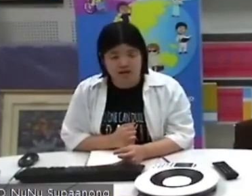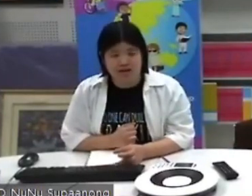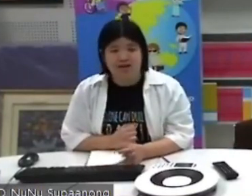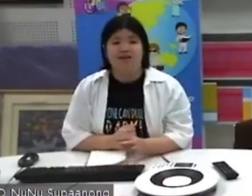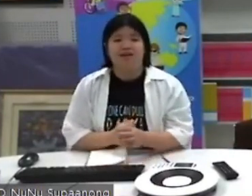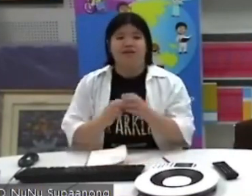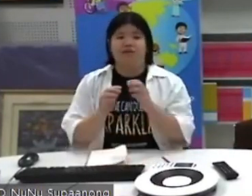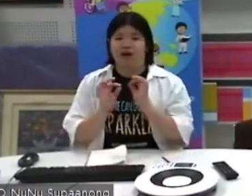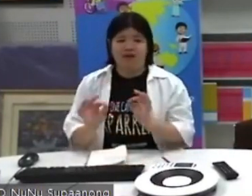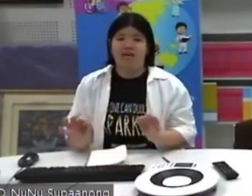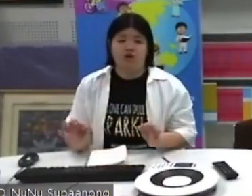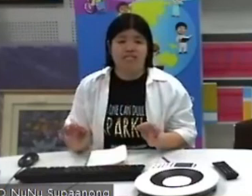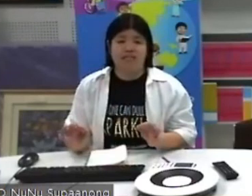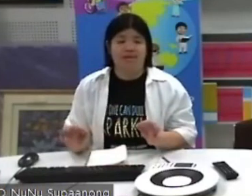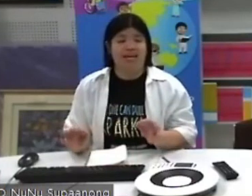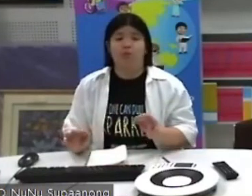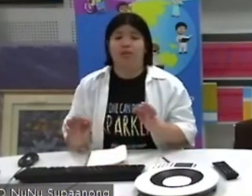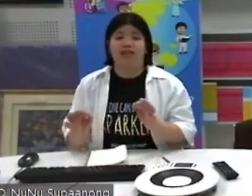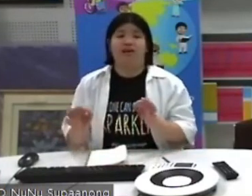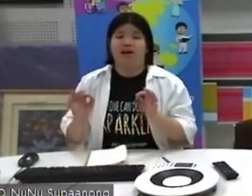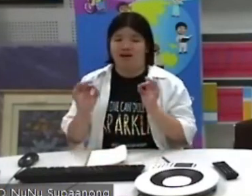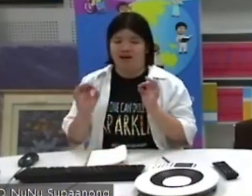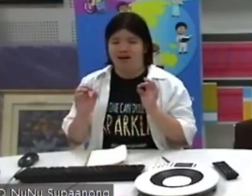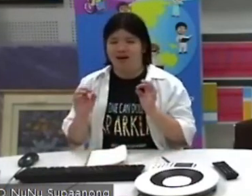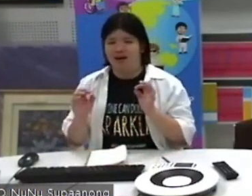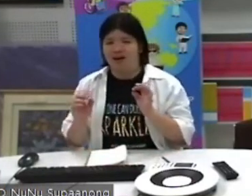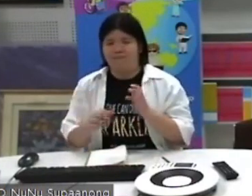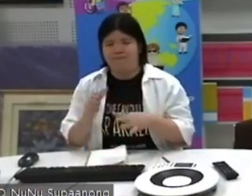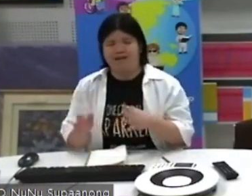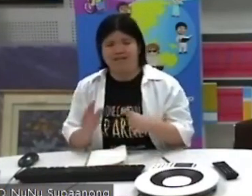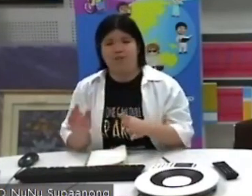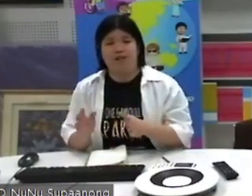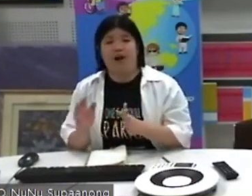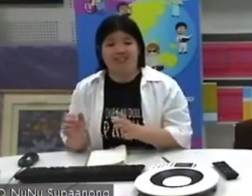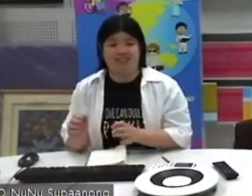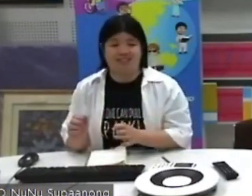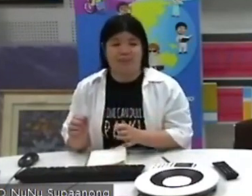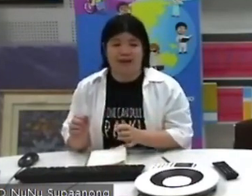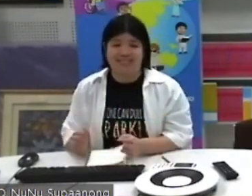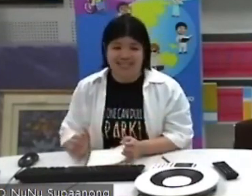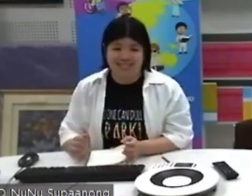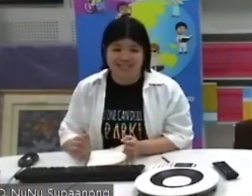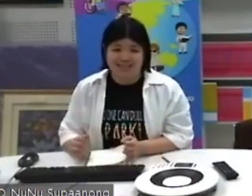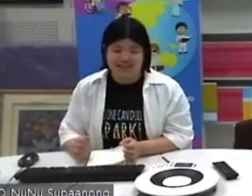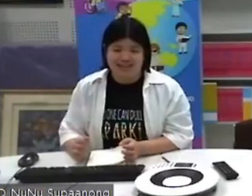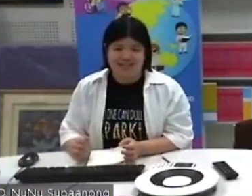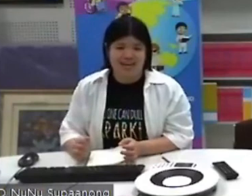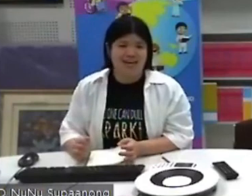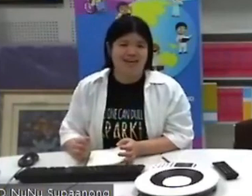work very inclusively with persons with other disabilities.